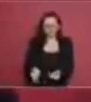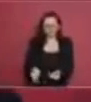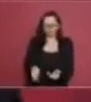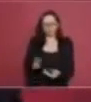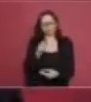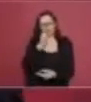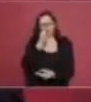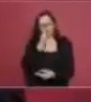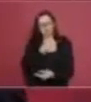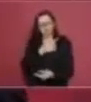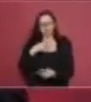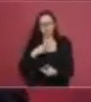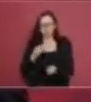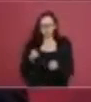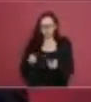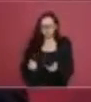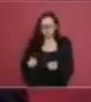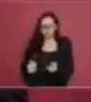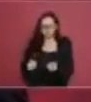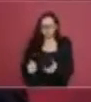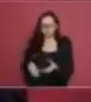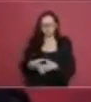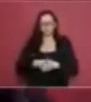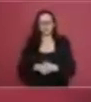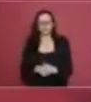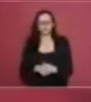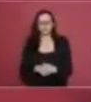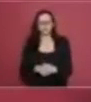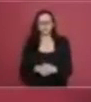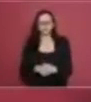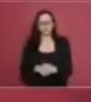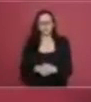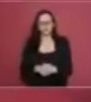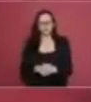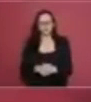them you have to give them their their daily meals